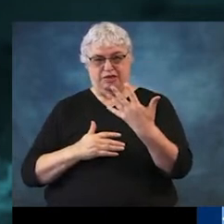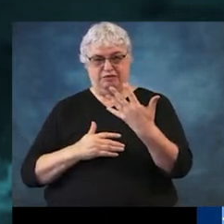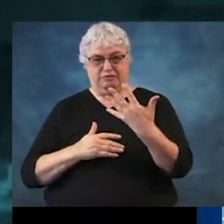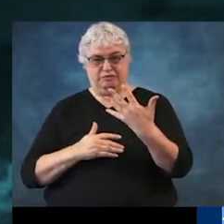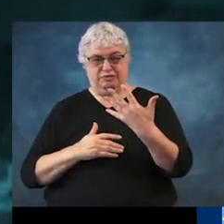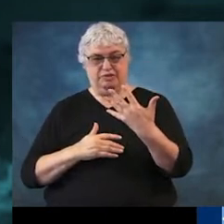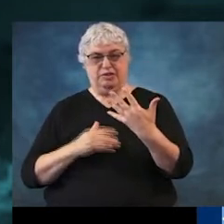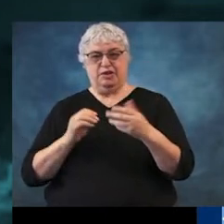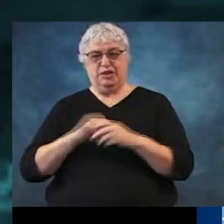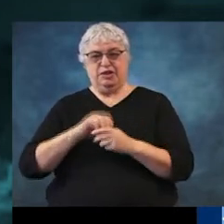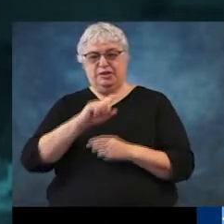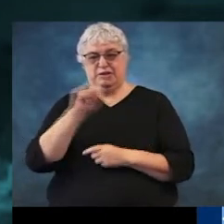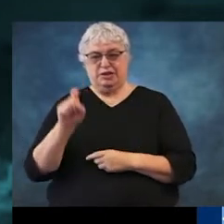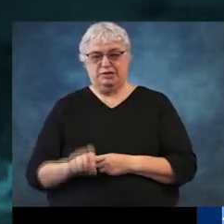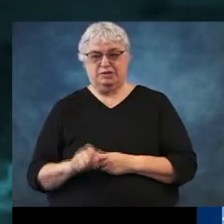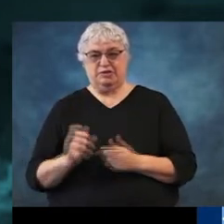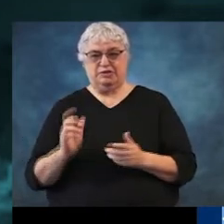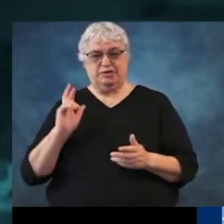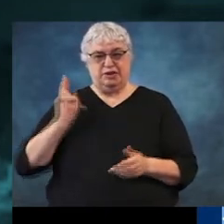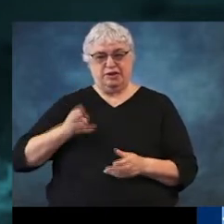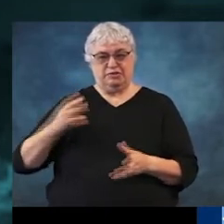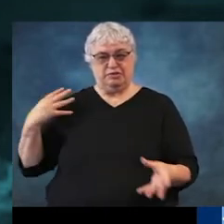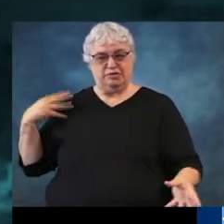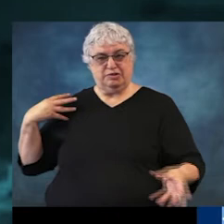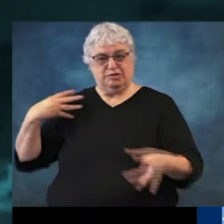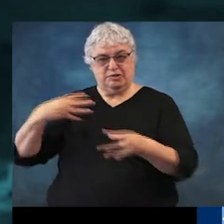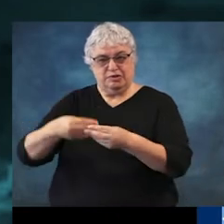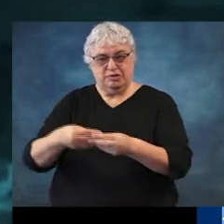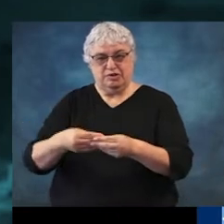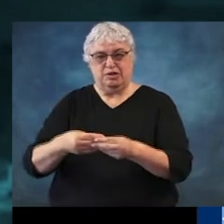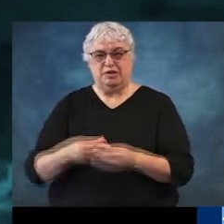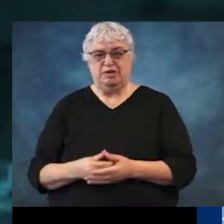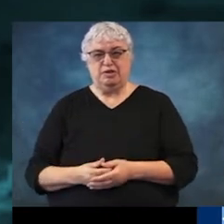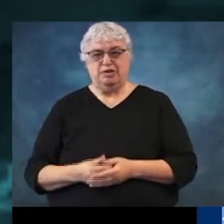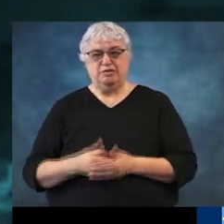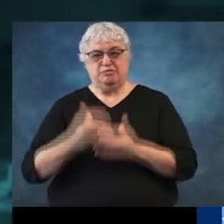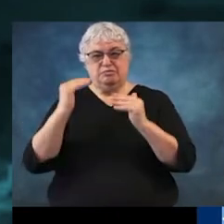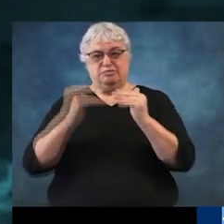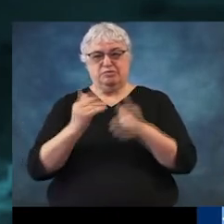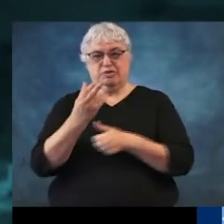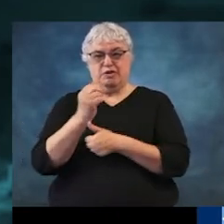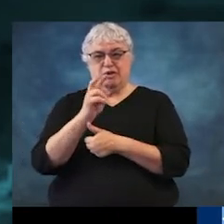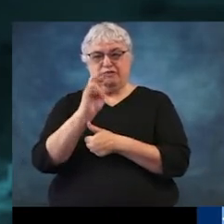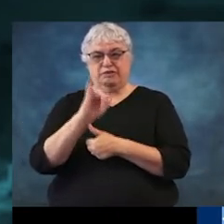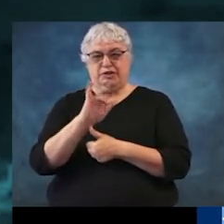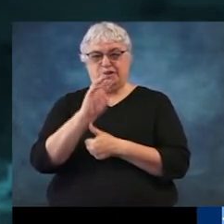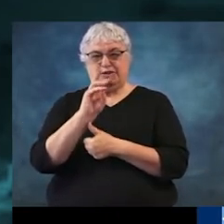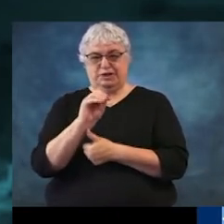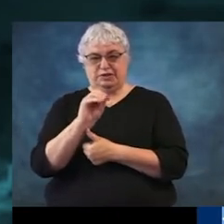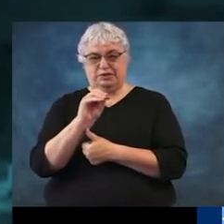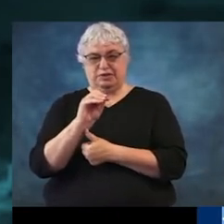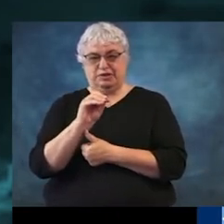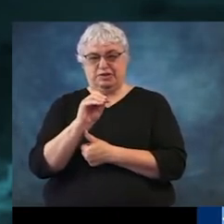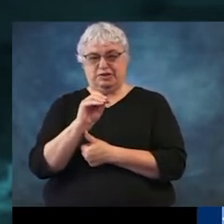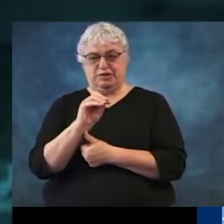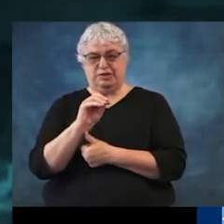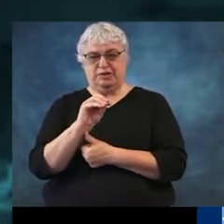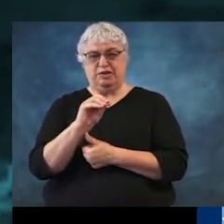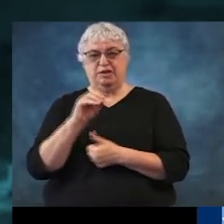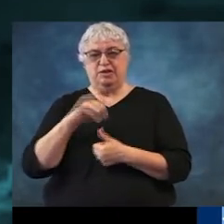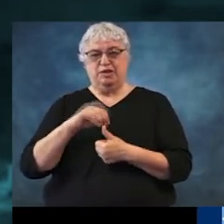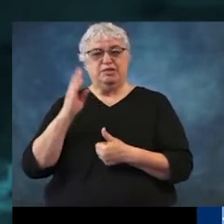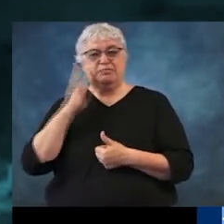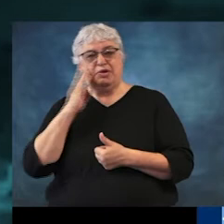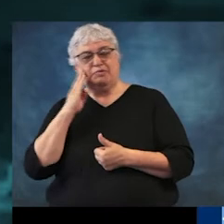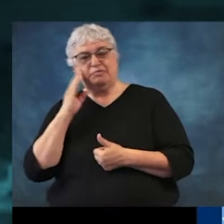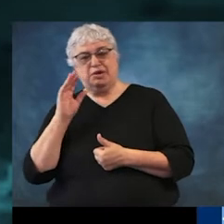in the state of Texas in our history, you can see here they kind of line up. Harvey there, 60 inches of rain over in the